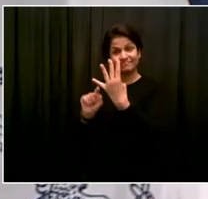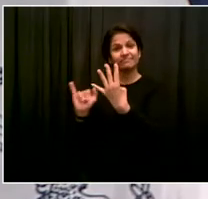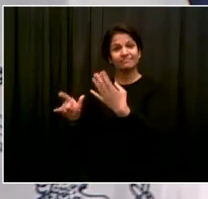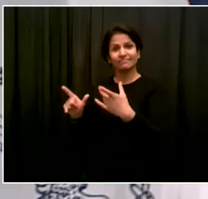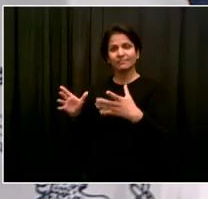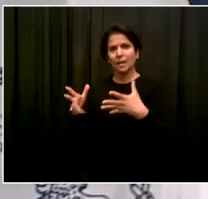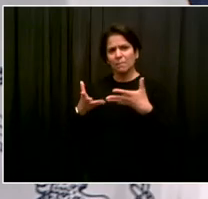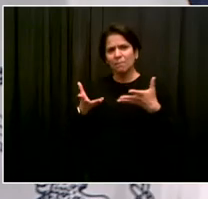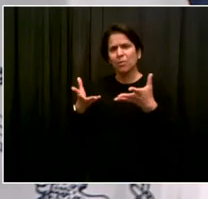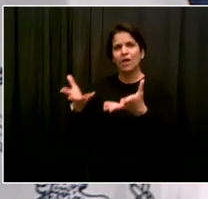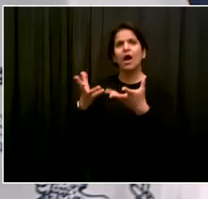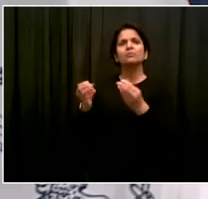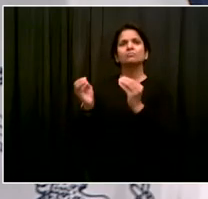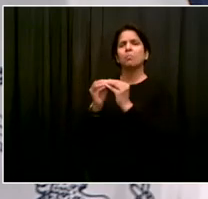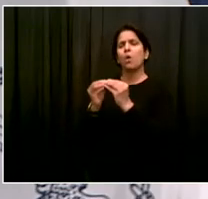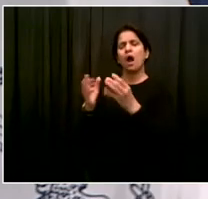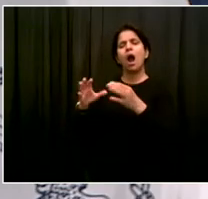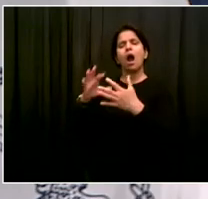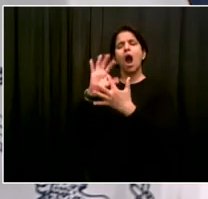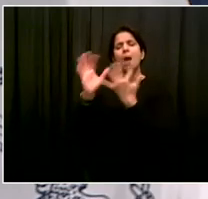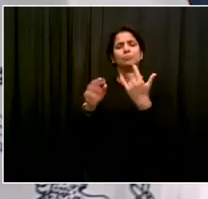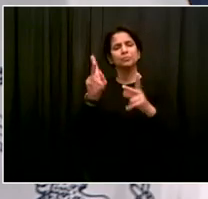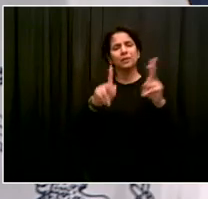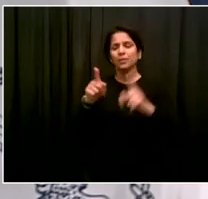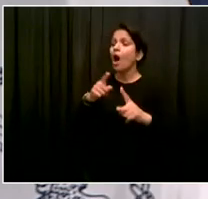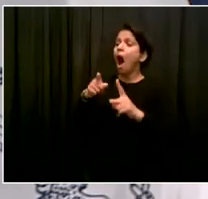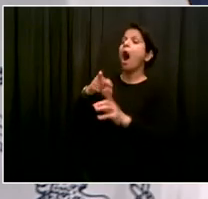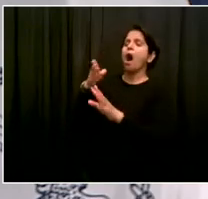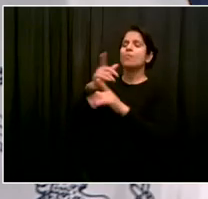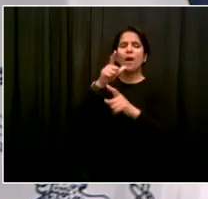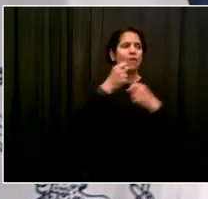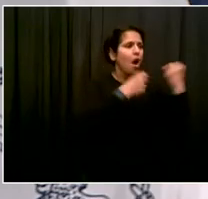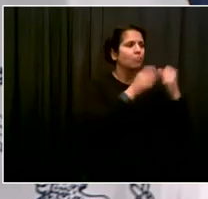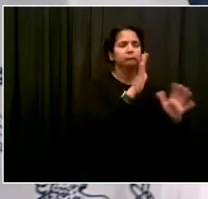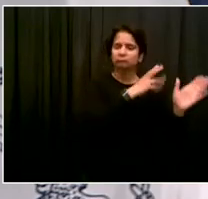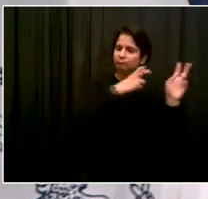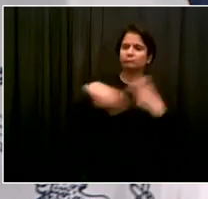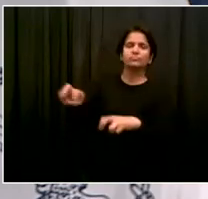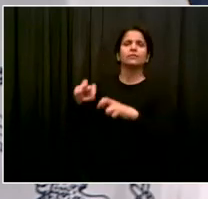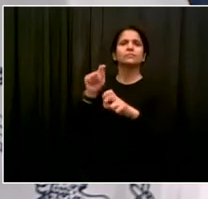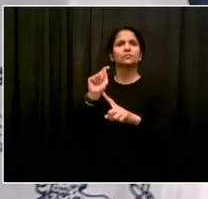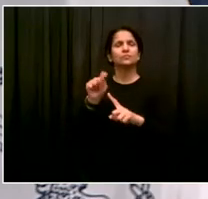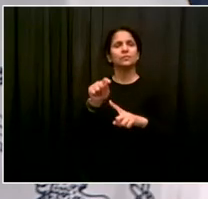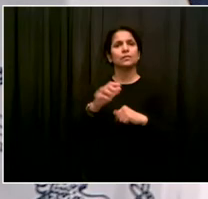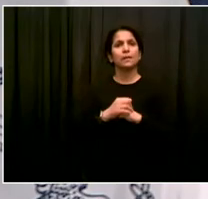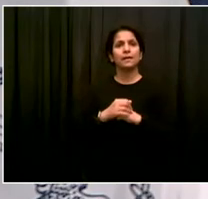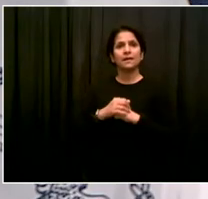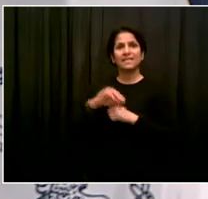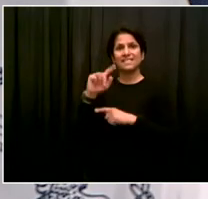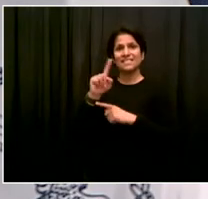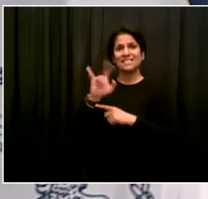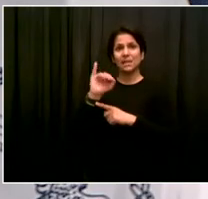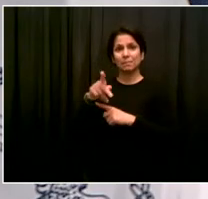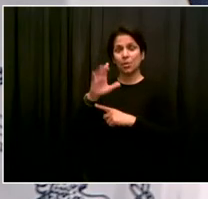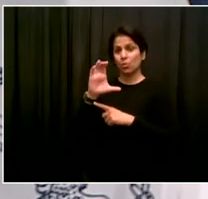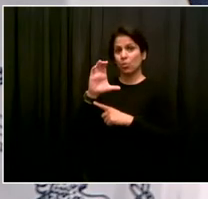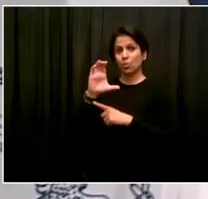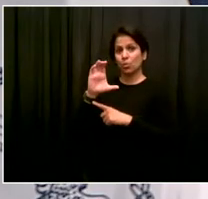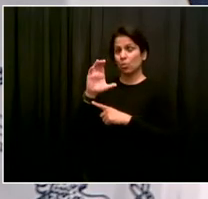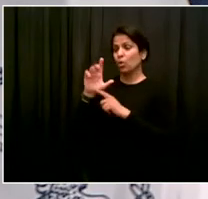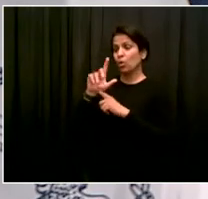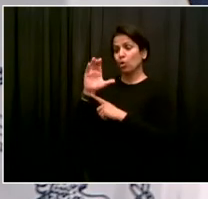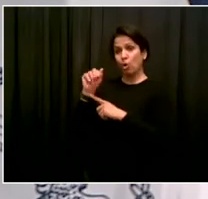begin with. Zipcar, we've been creating spaces for Zipcar and companies like them to car sharing. I do think creating the positive alternatives